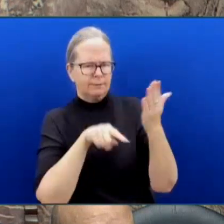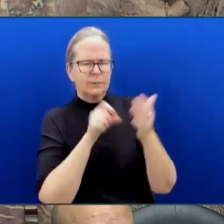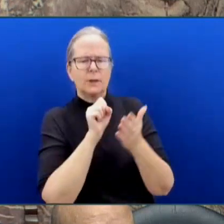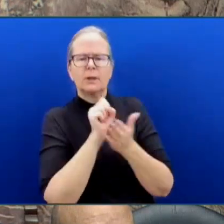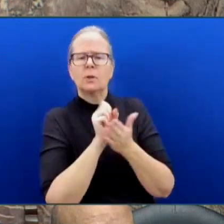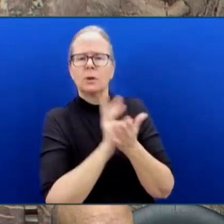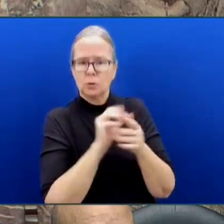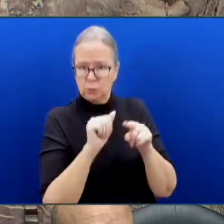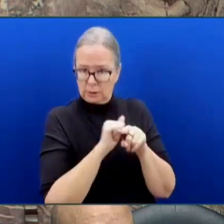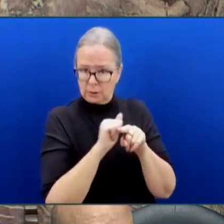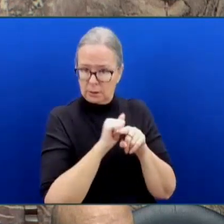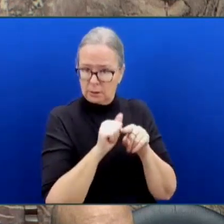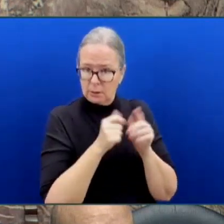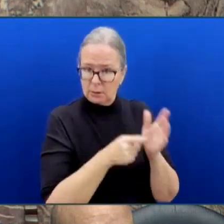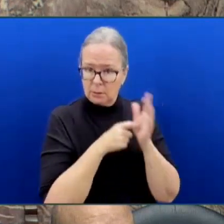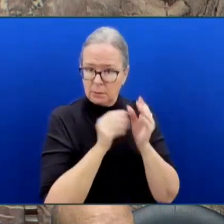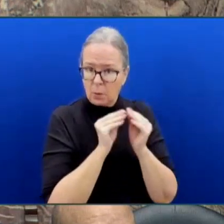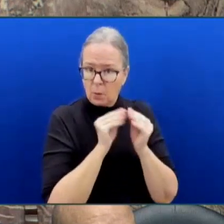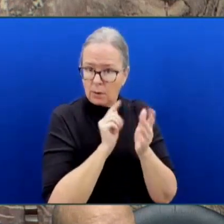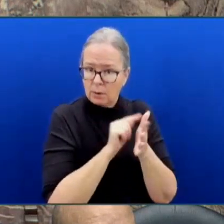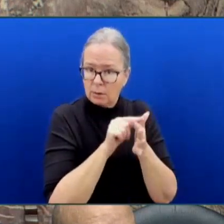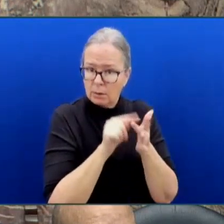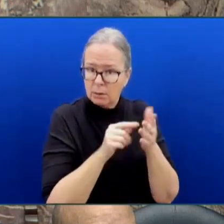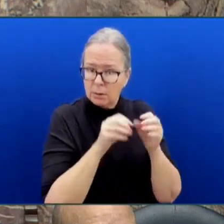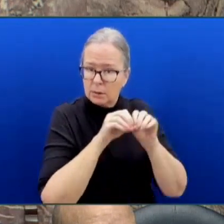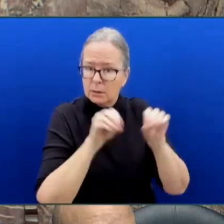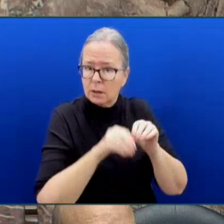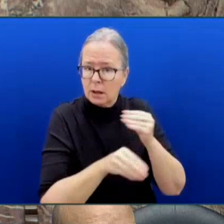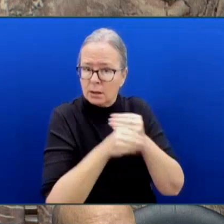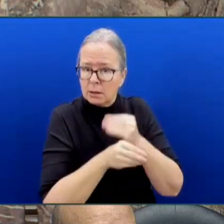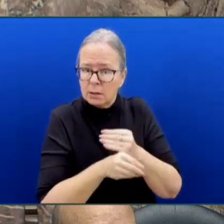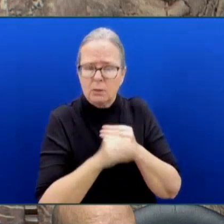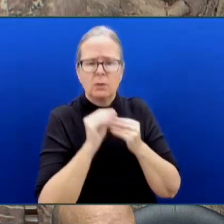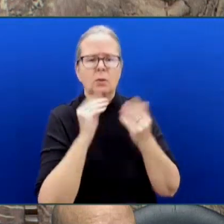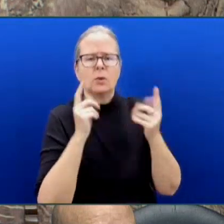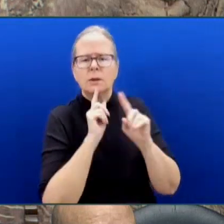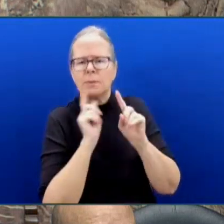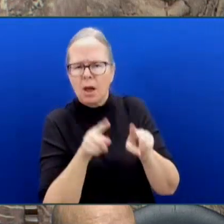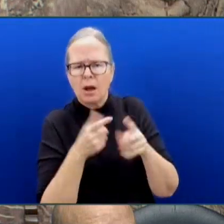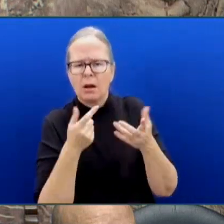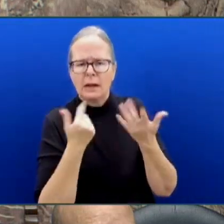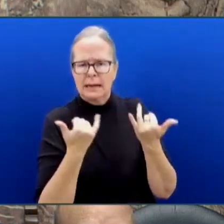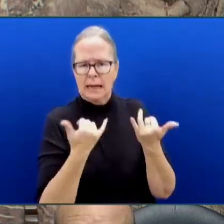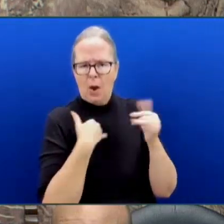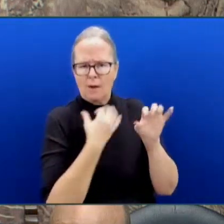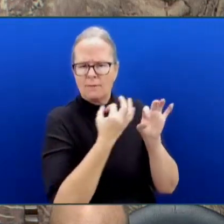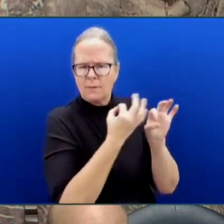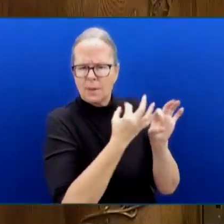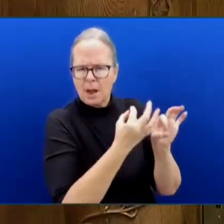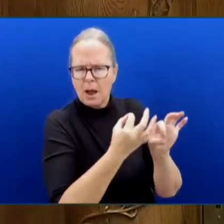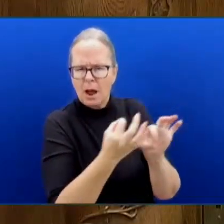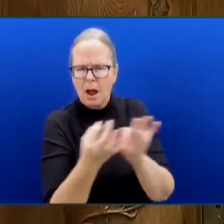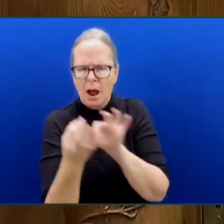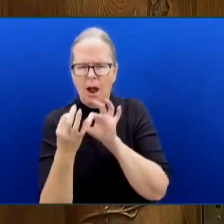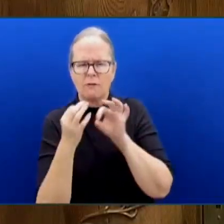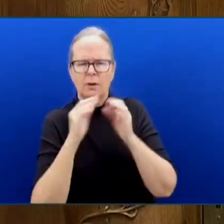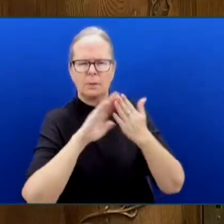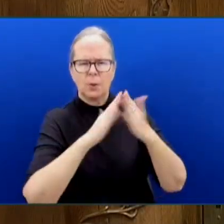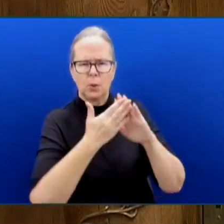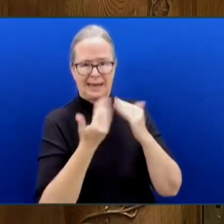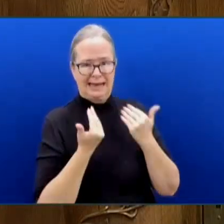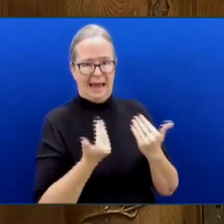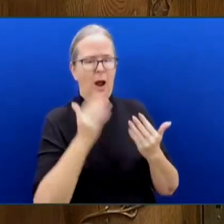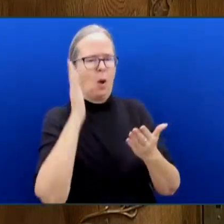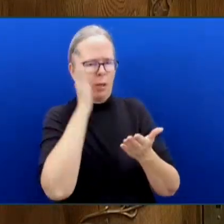of, and part of how we responding to that is reaching out and talking to the community of social workers. Member